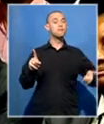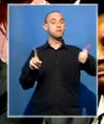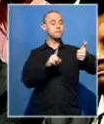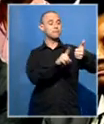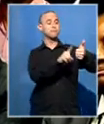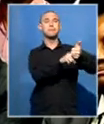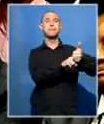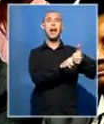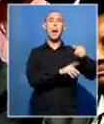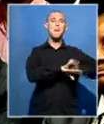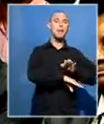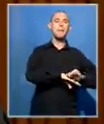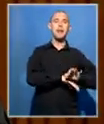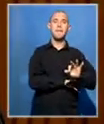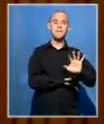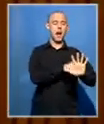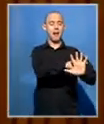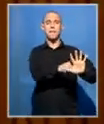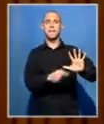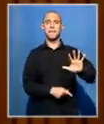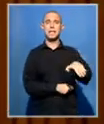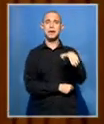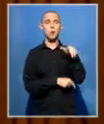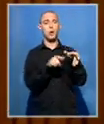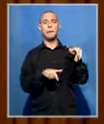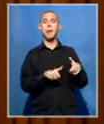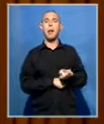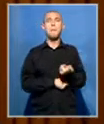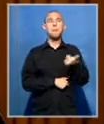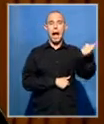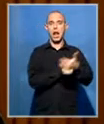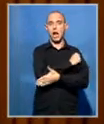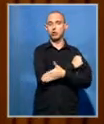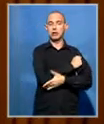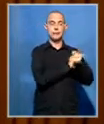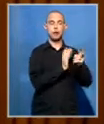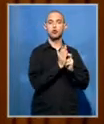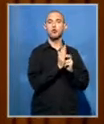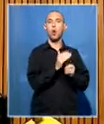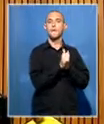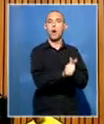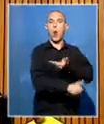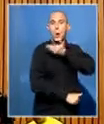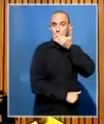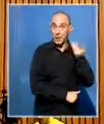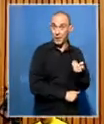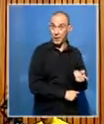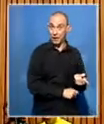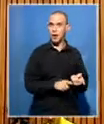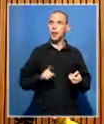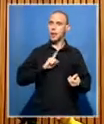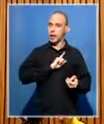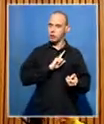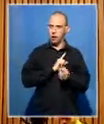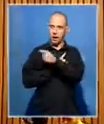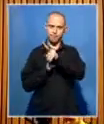illegal rendition of Zimbabwean nationals. The Minister's lawyer says it was premature of McBride to approach the High Court as the Minister had